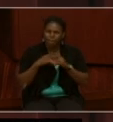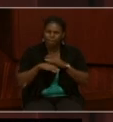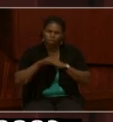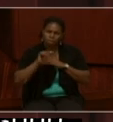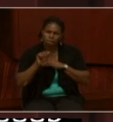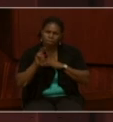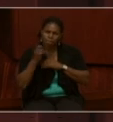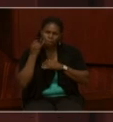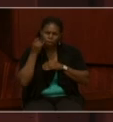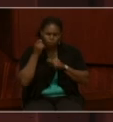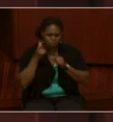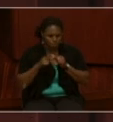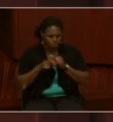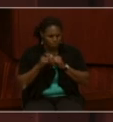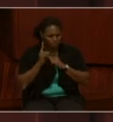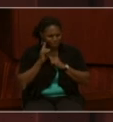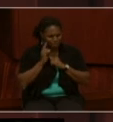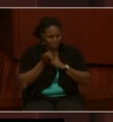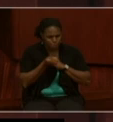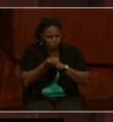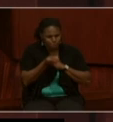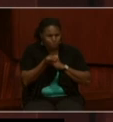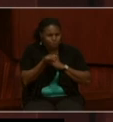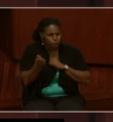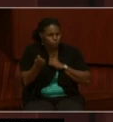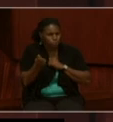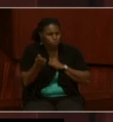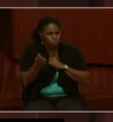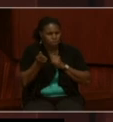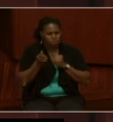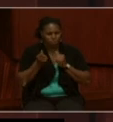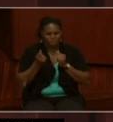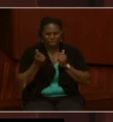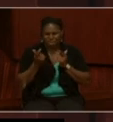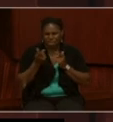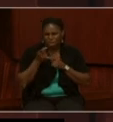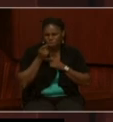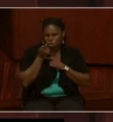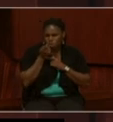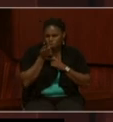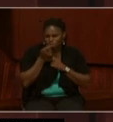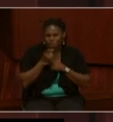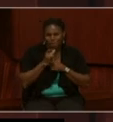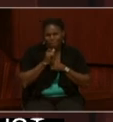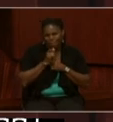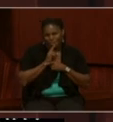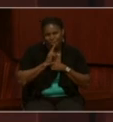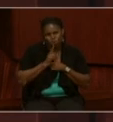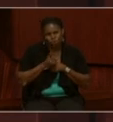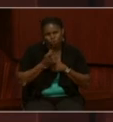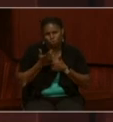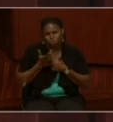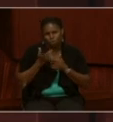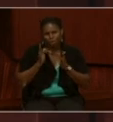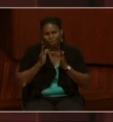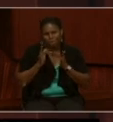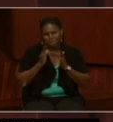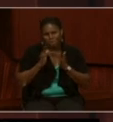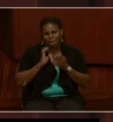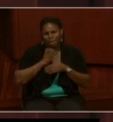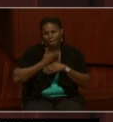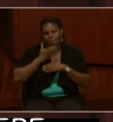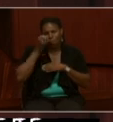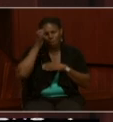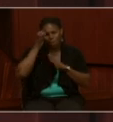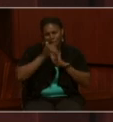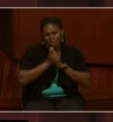remember correctly, there are a few. Those are generally small vessels, but I don't want to misspeak and I would have you contact our expert